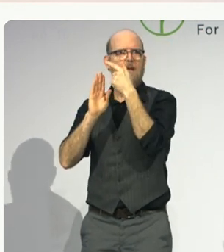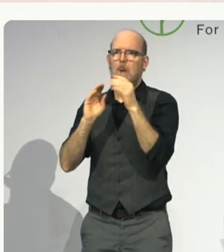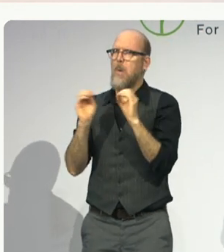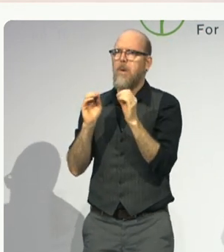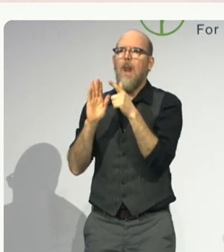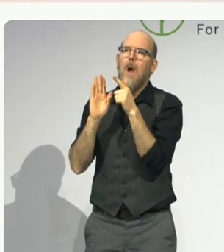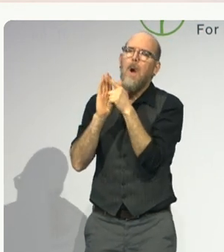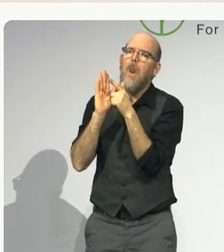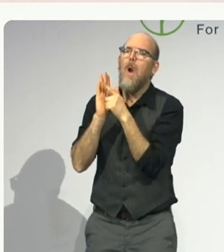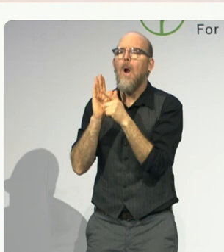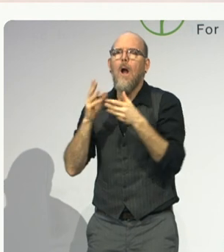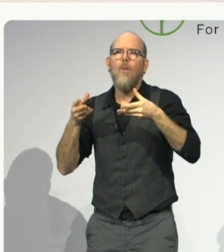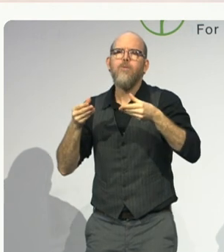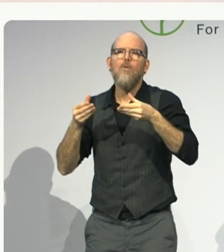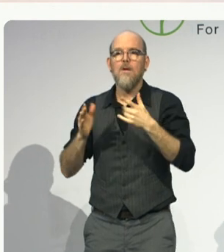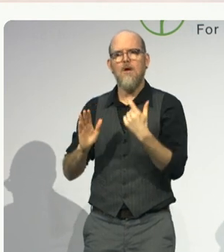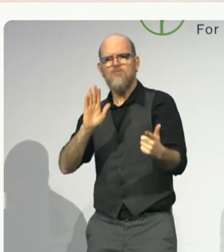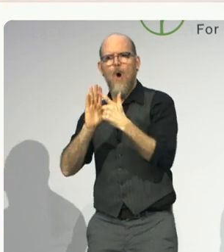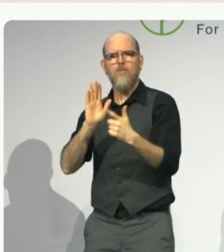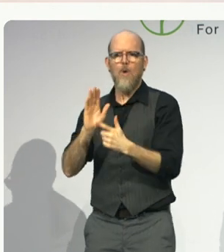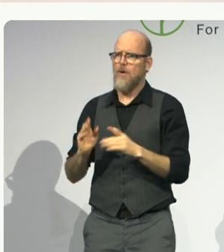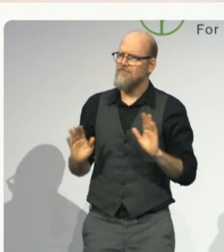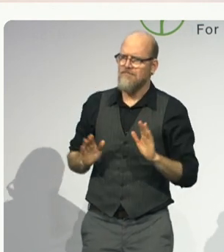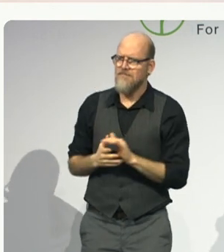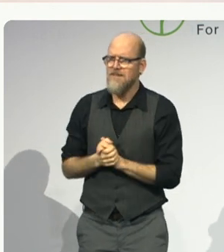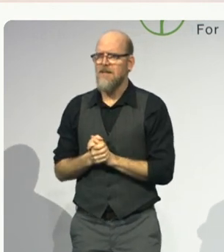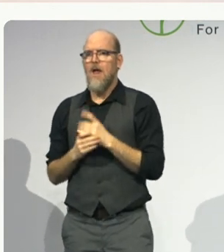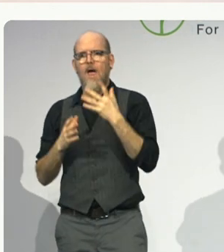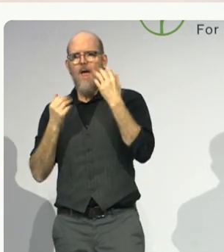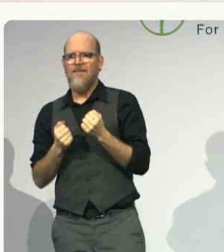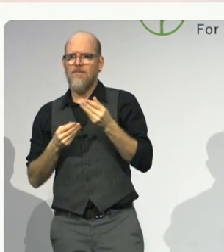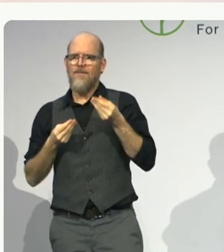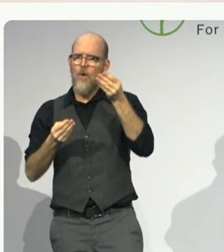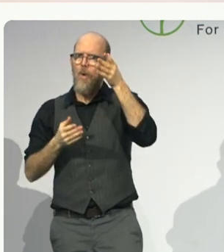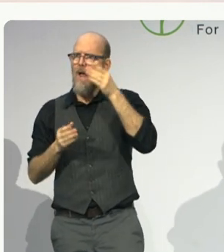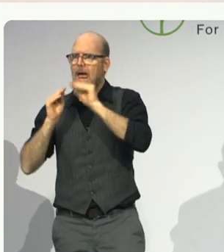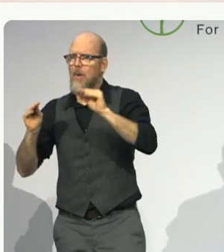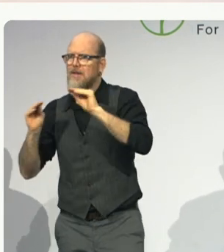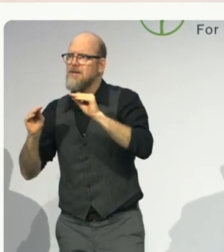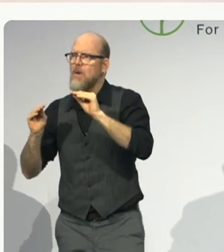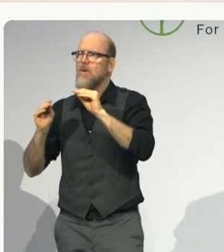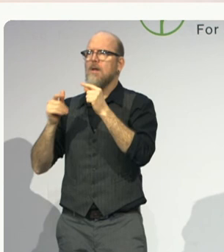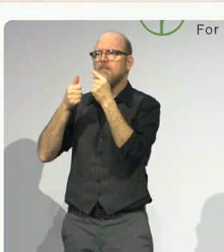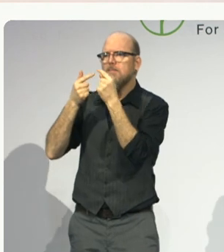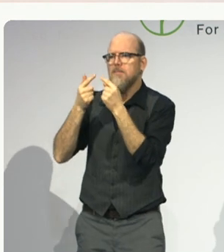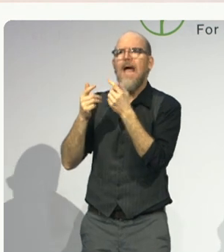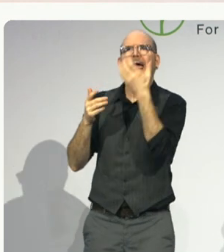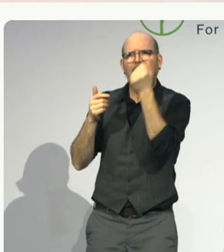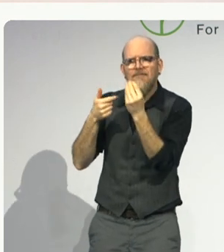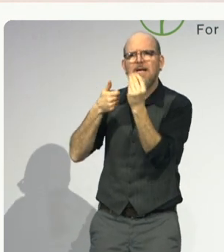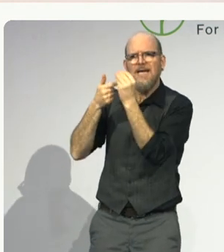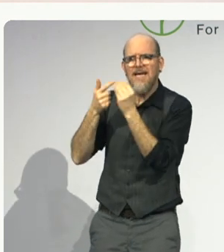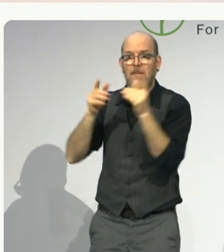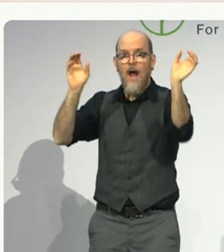have broad guarantees boundaries for education, but really explicitly saying a right to education for all